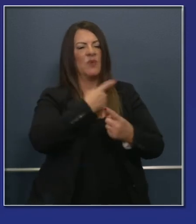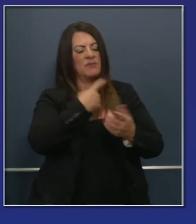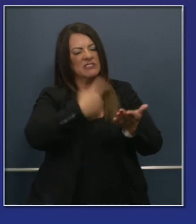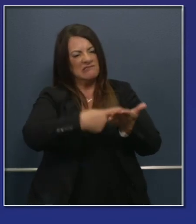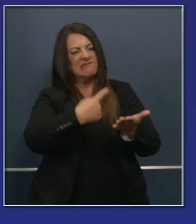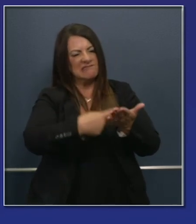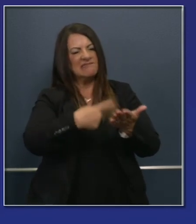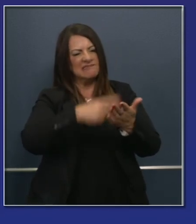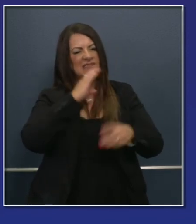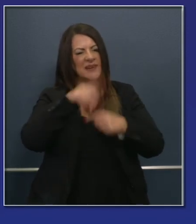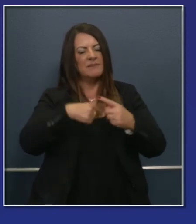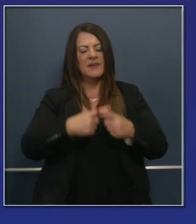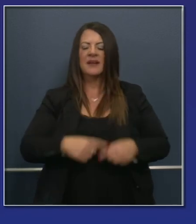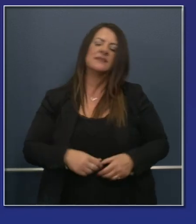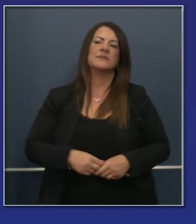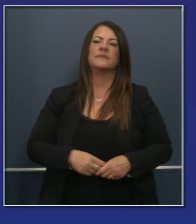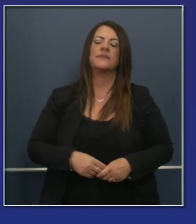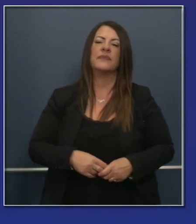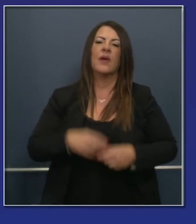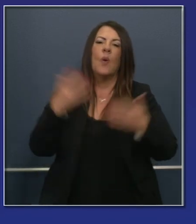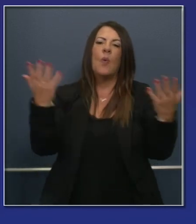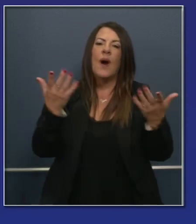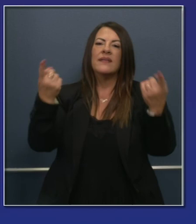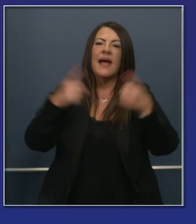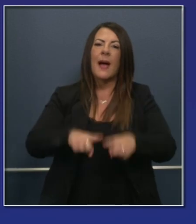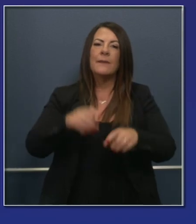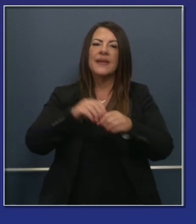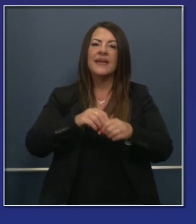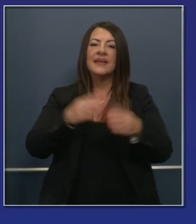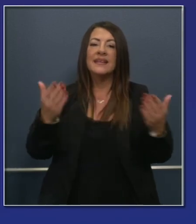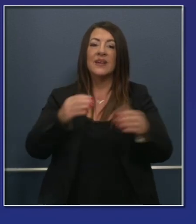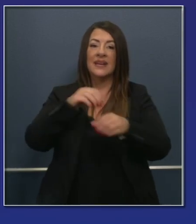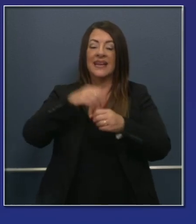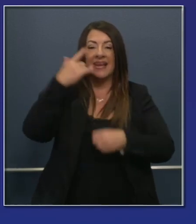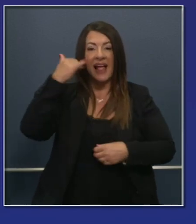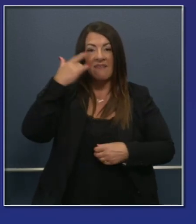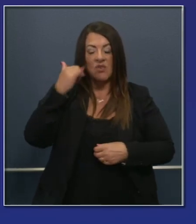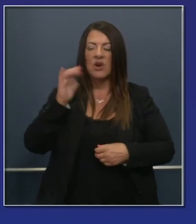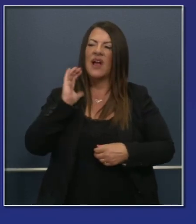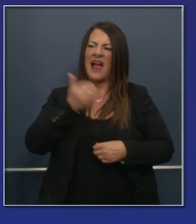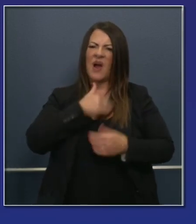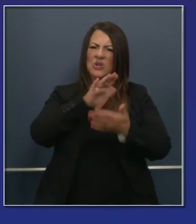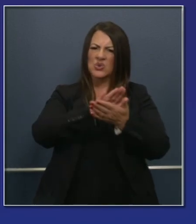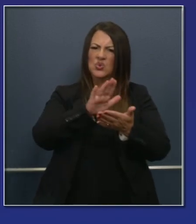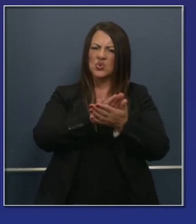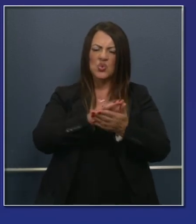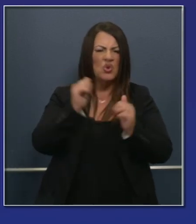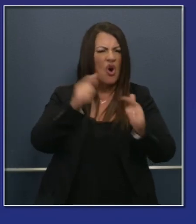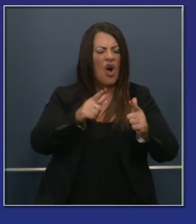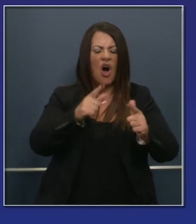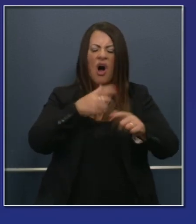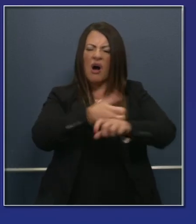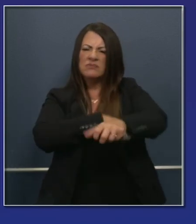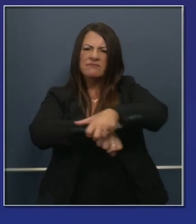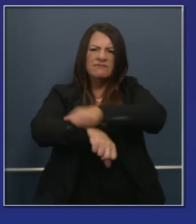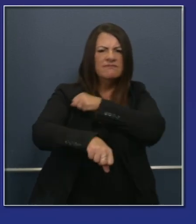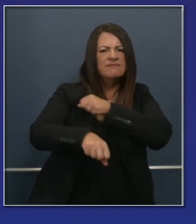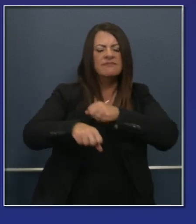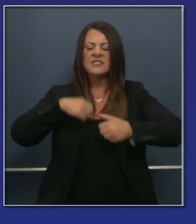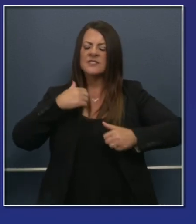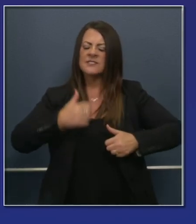give us a small glimpse of what's happening in the field. How are our school systems stepping up in respect to all of the